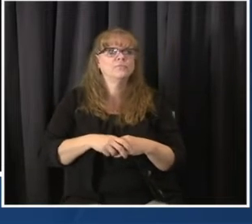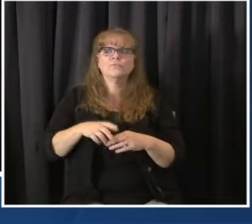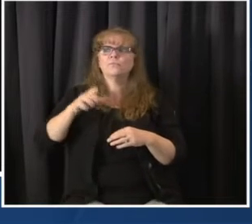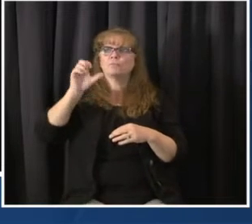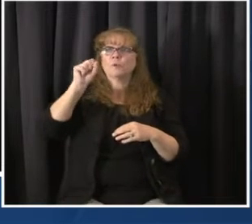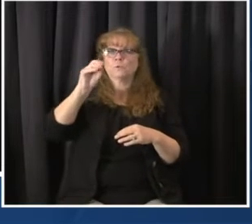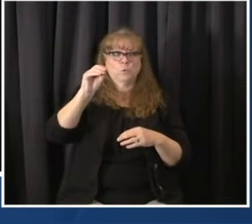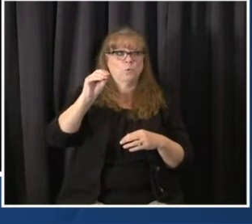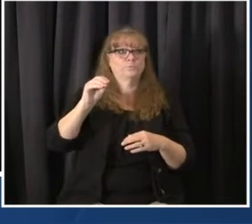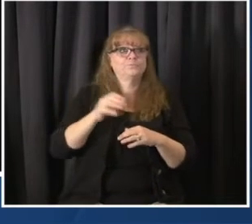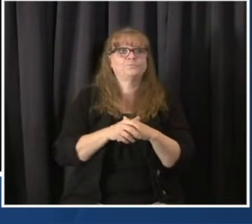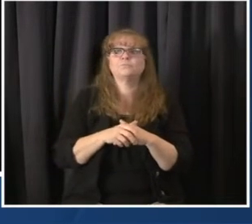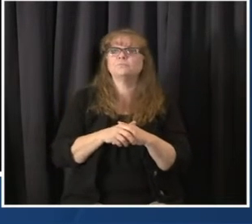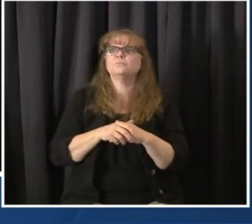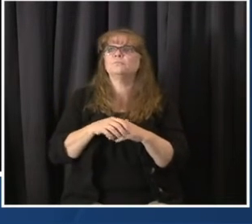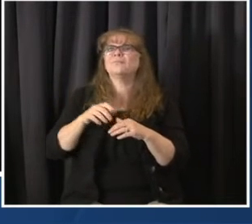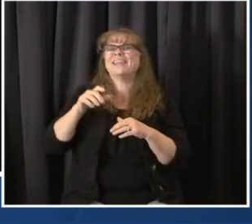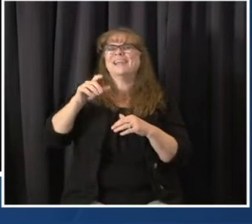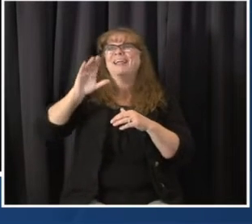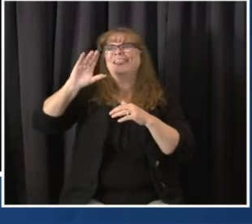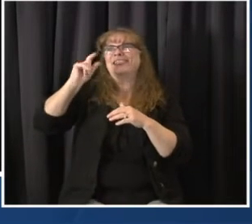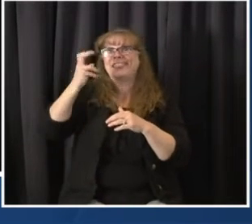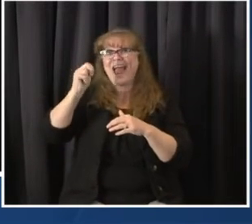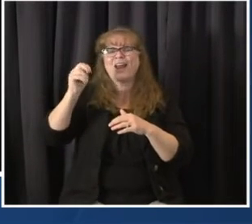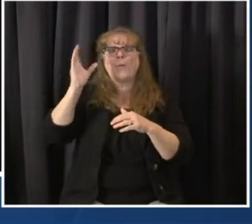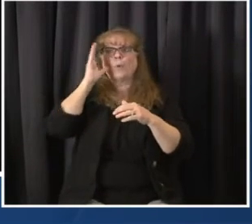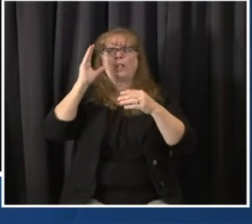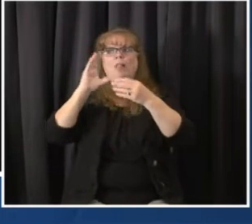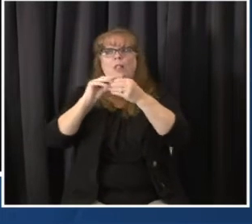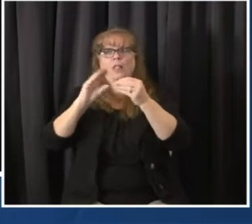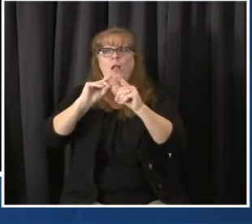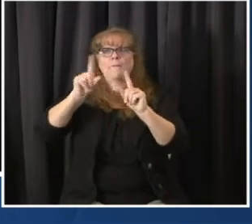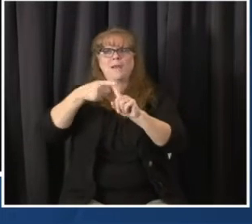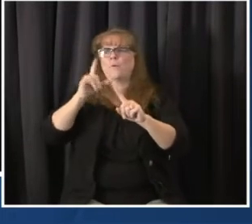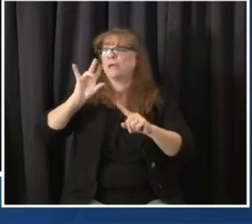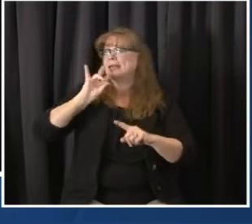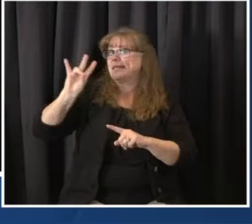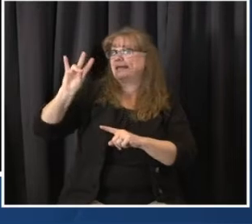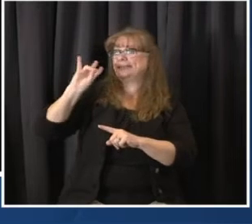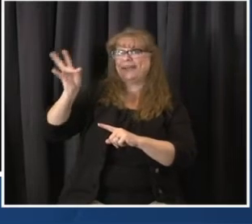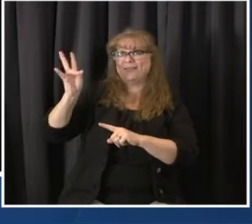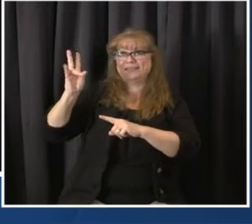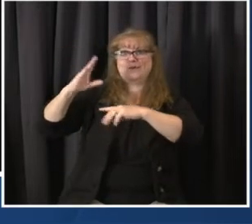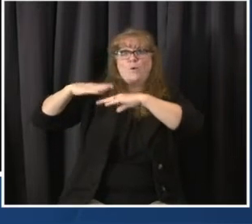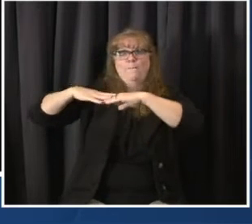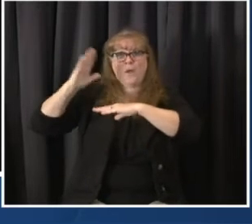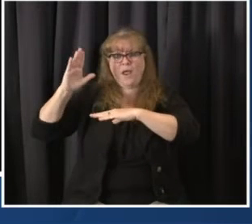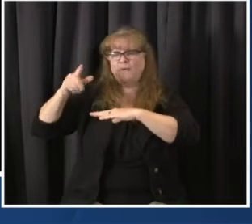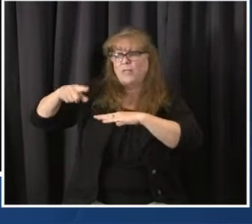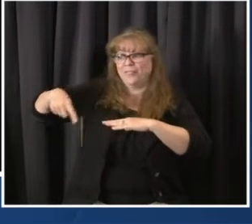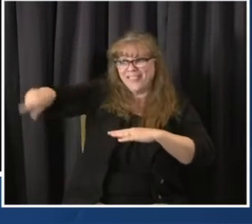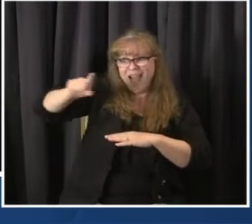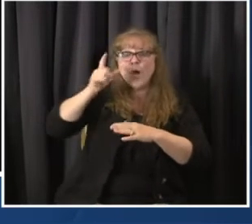easily online sign up to get the vaccine. Dr. Herlihy. Thank you, Governor. Good afternoon. Next slide, please.